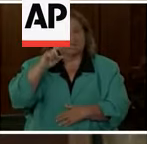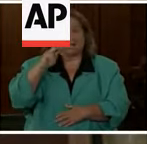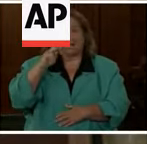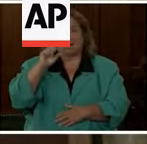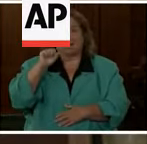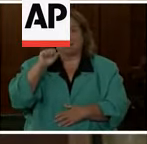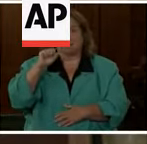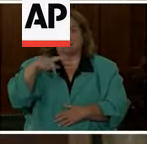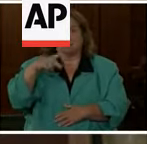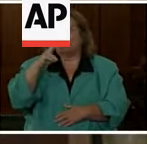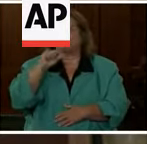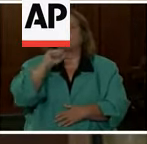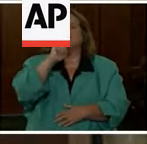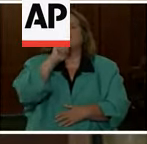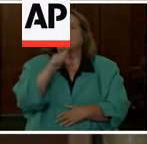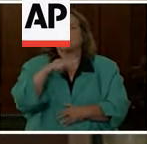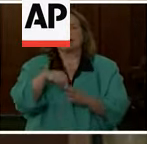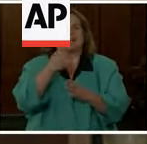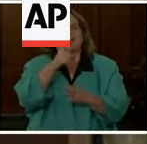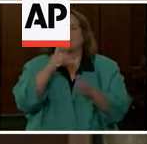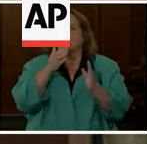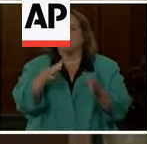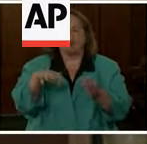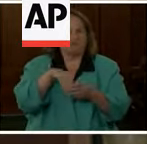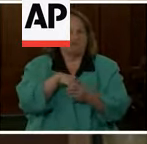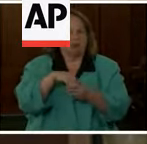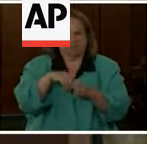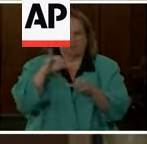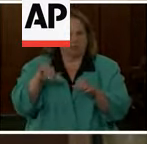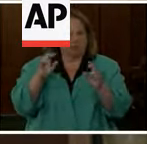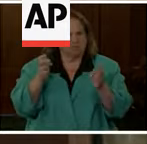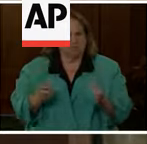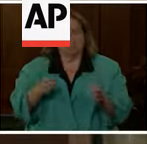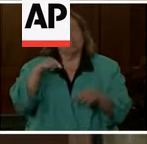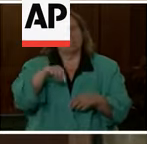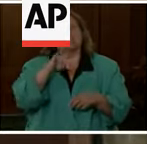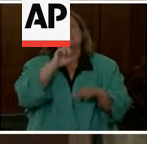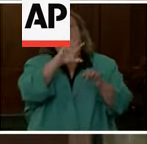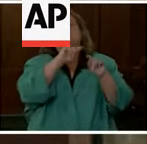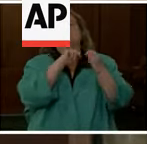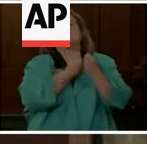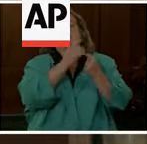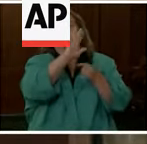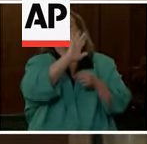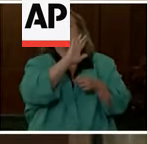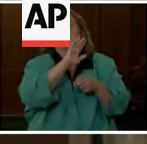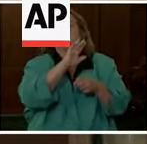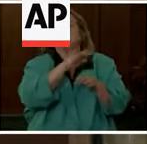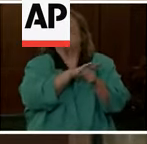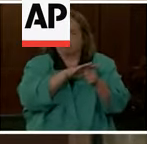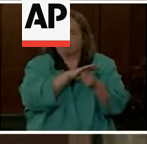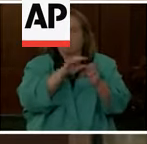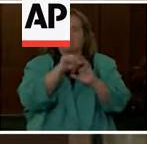in any way involved in those issues. This is the team that does this though. They do it statewide.